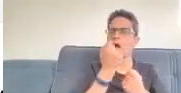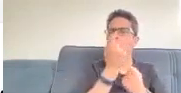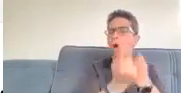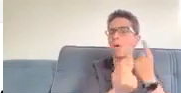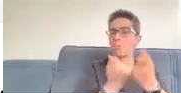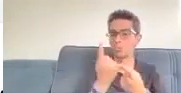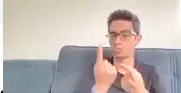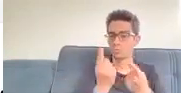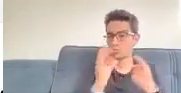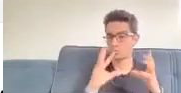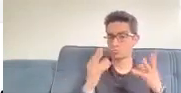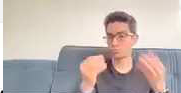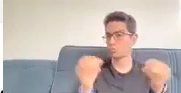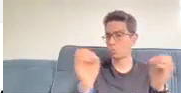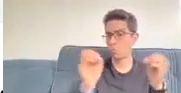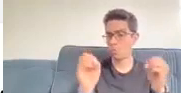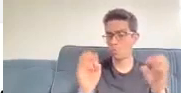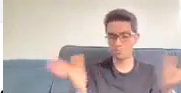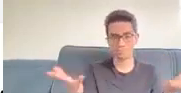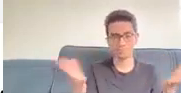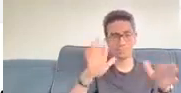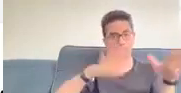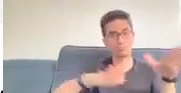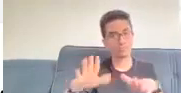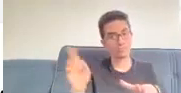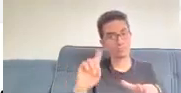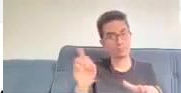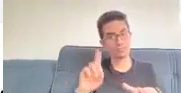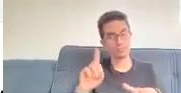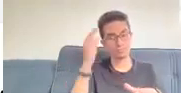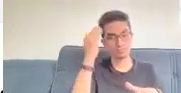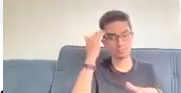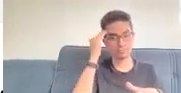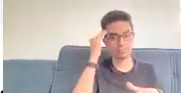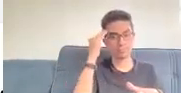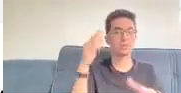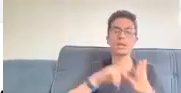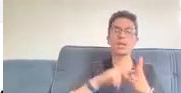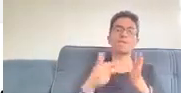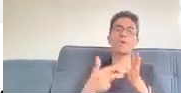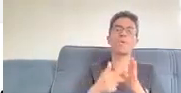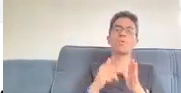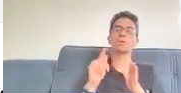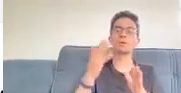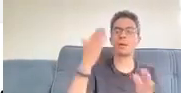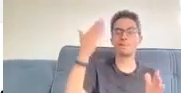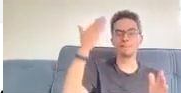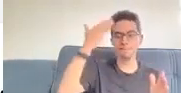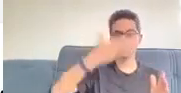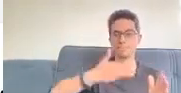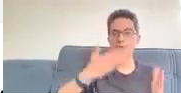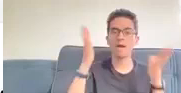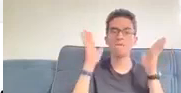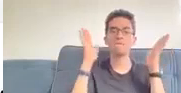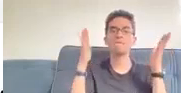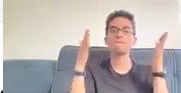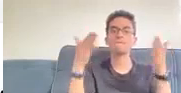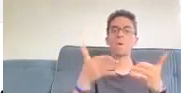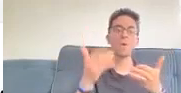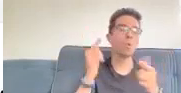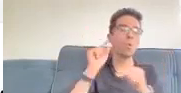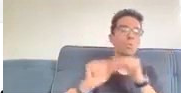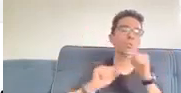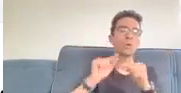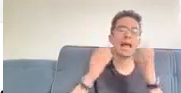we're arguing instead that we needed to turn our attention to theorizing what we mean by communication. We're drawing on chat frameworks of distributed